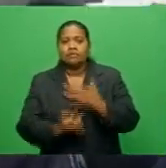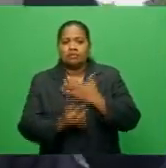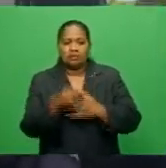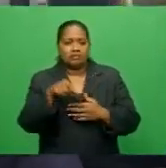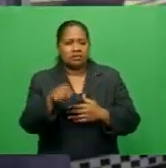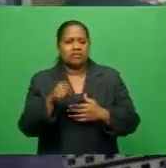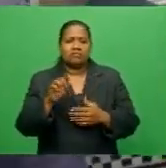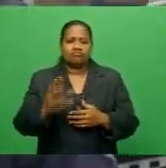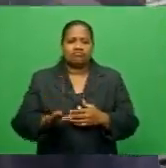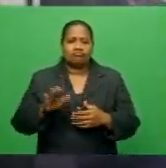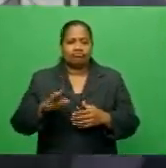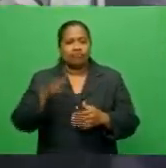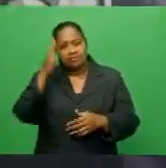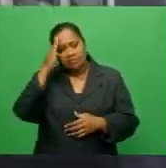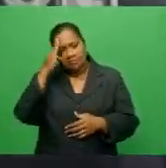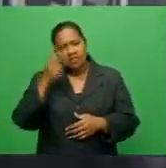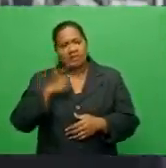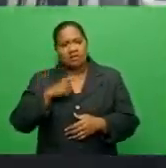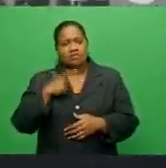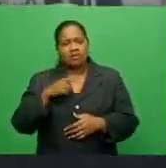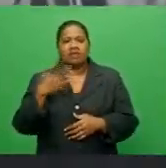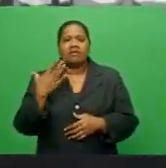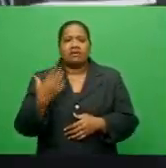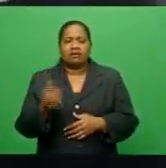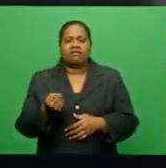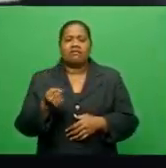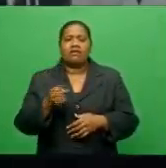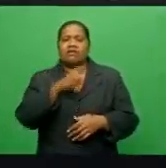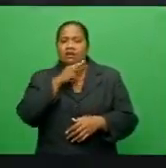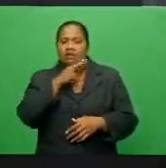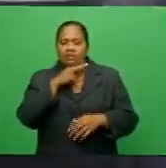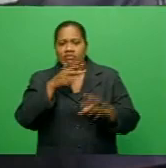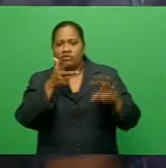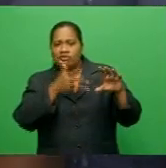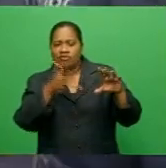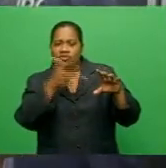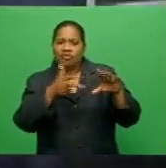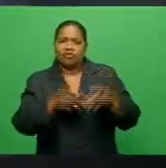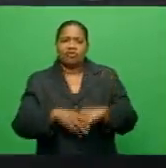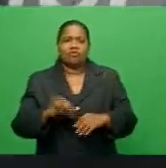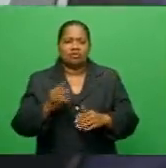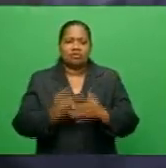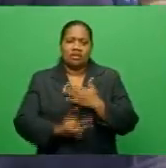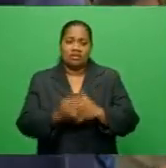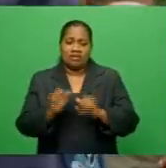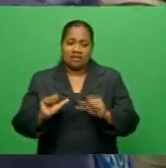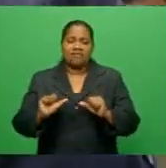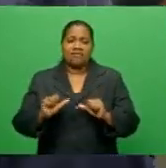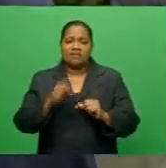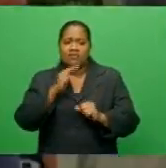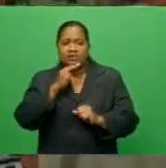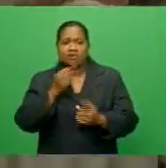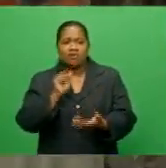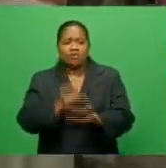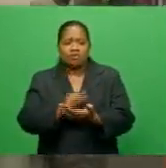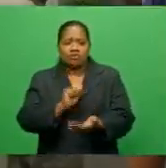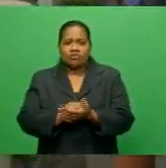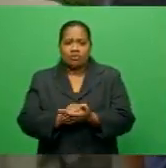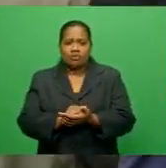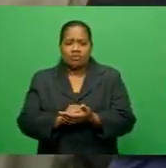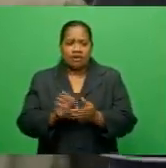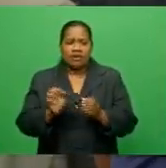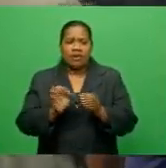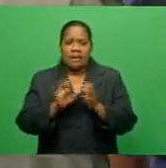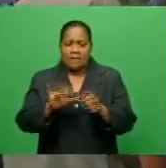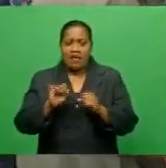lover and that's why she made a porn video. Prosecution objected to bail and defense has been told to file proper bail application with